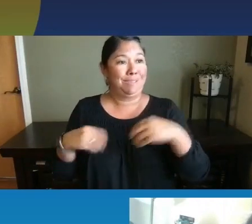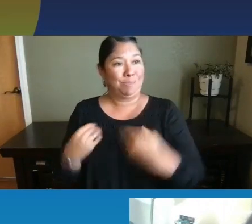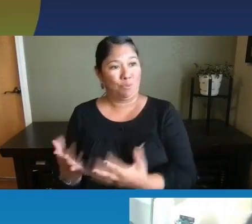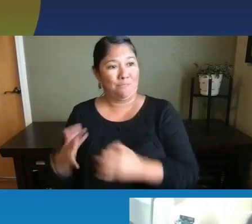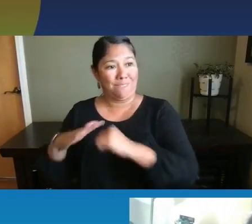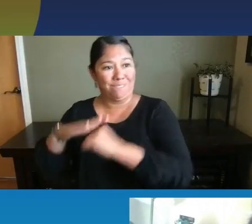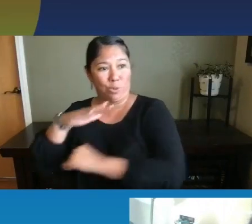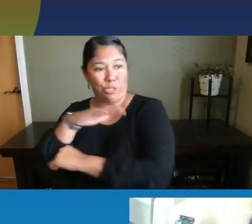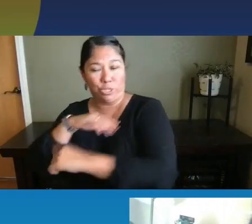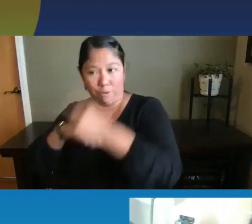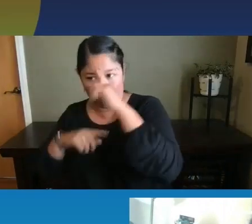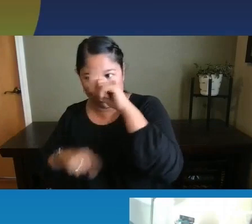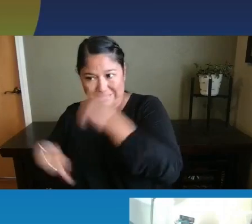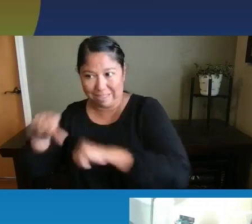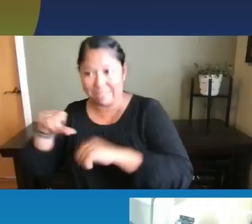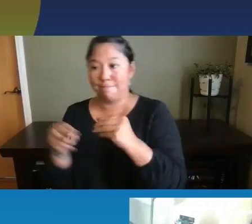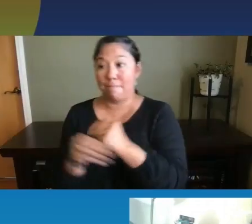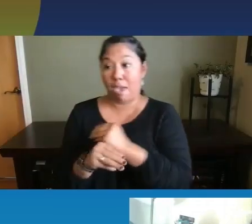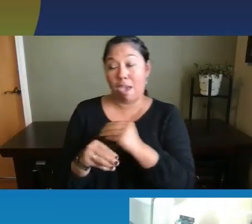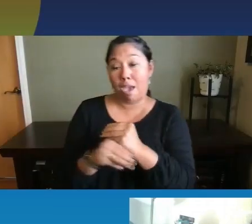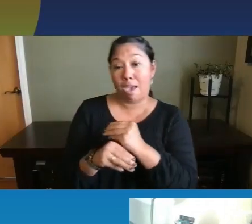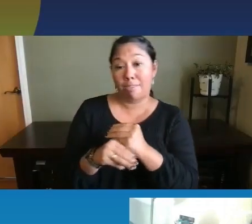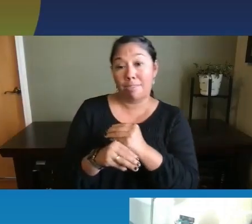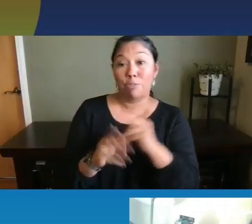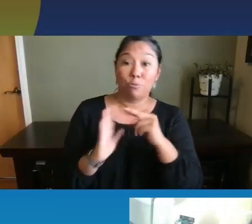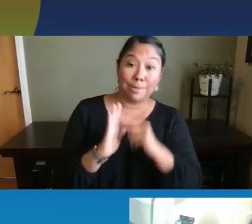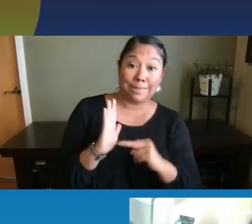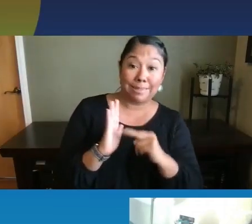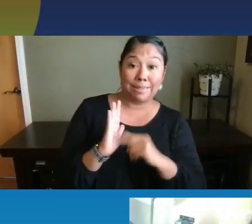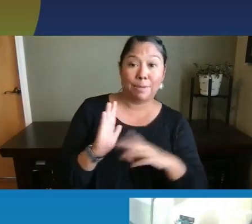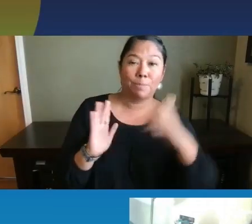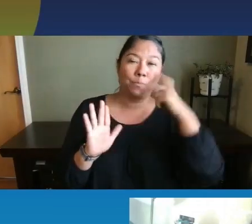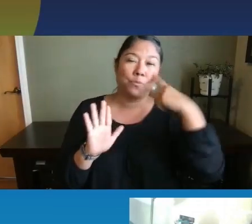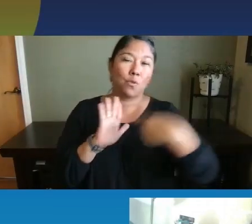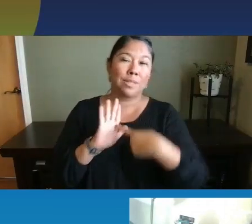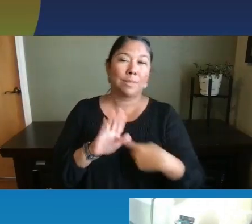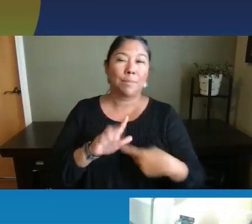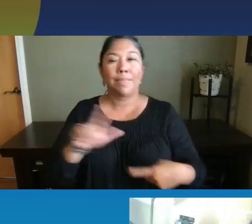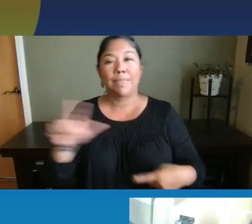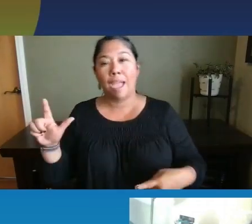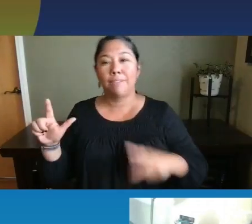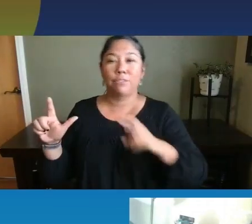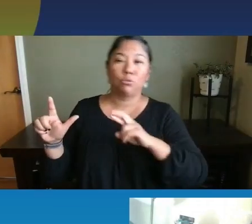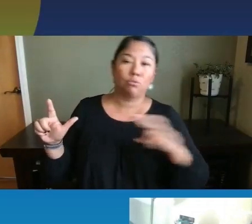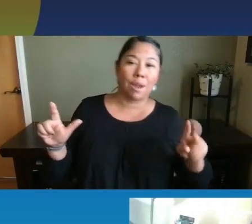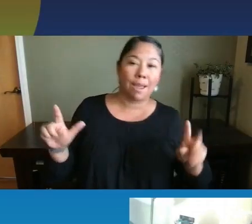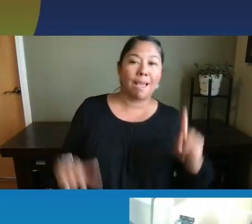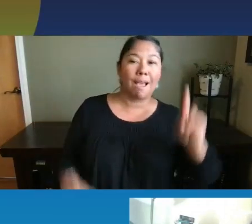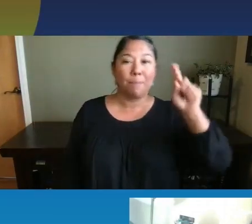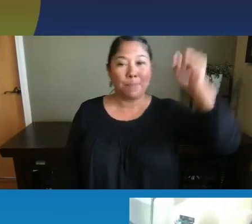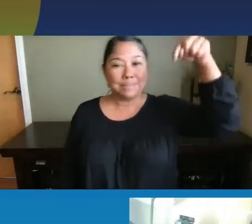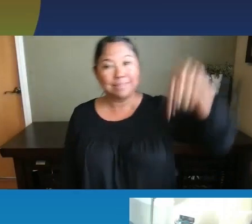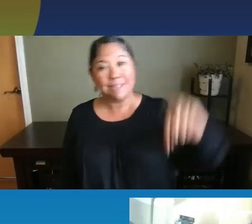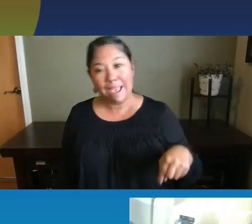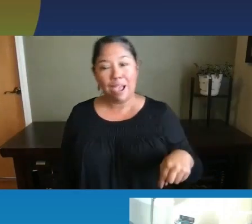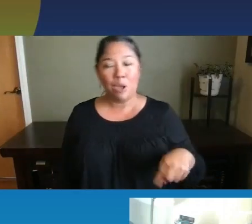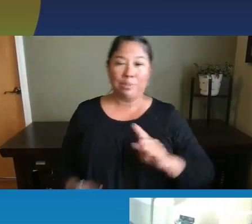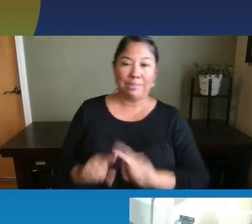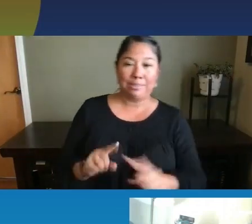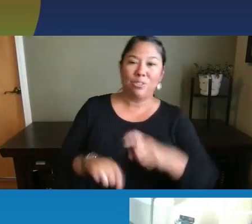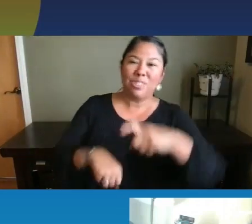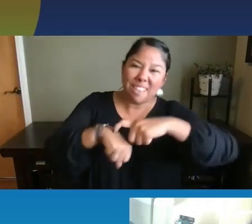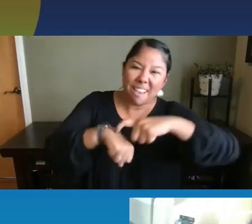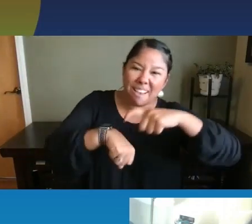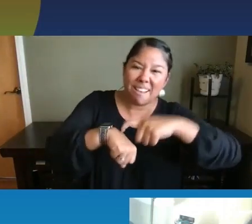foundation for science and math and, and reading like, you know, left and right and up and down and directionality words and time